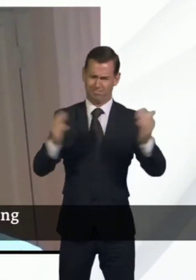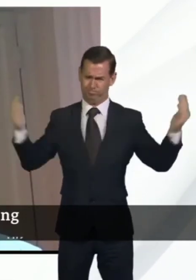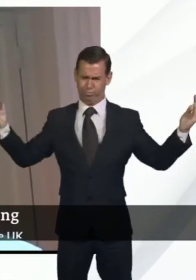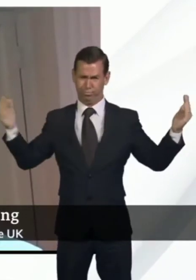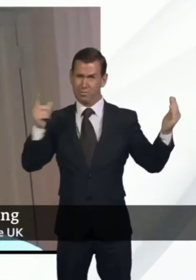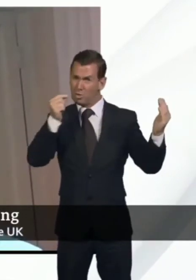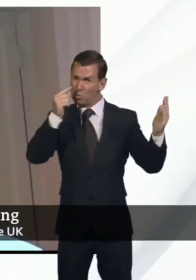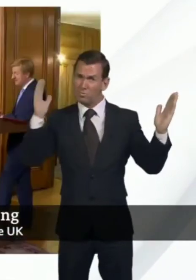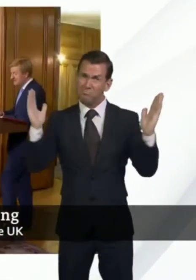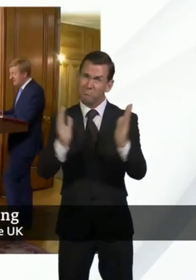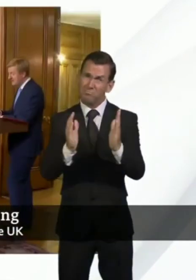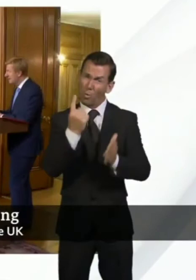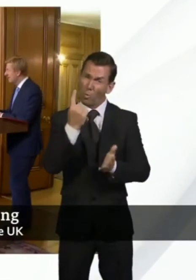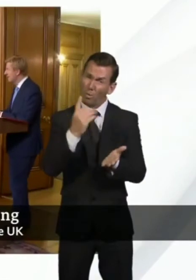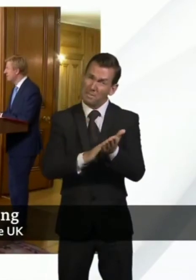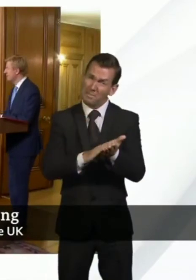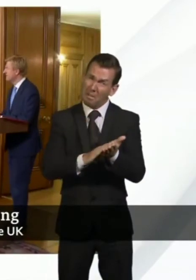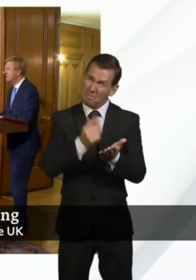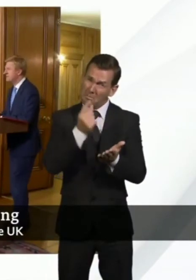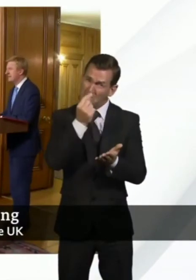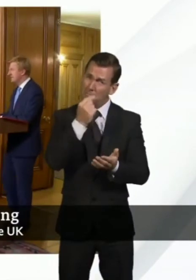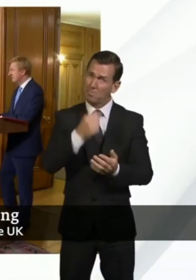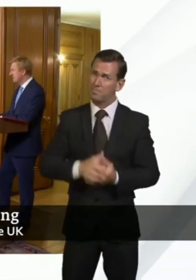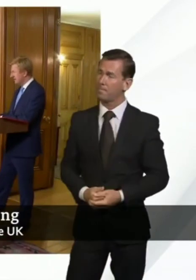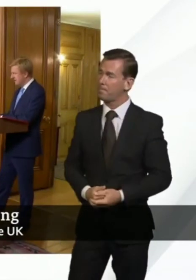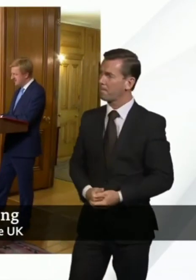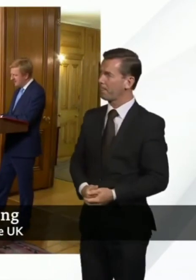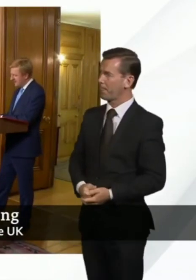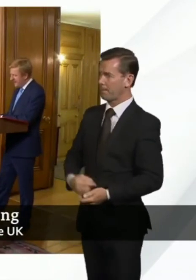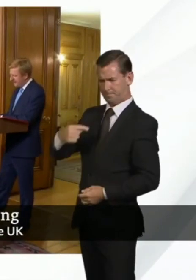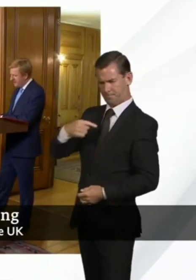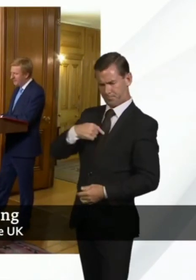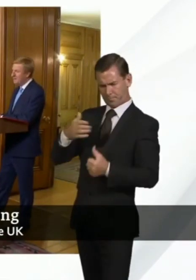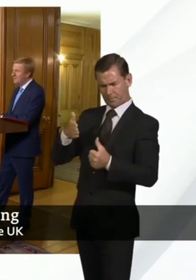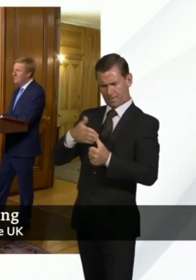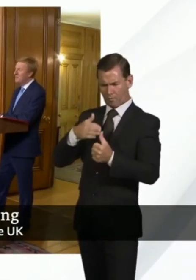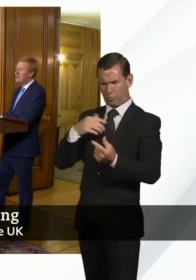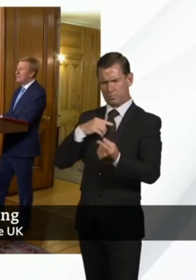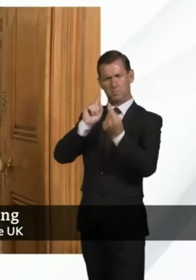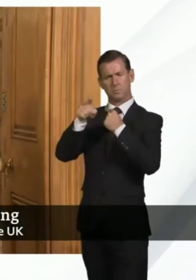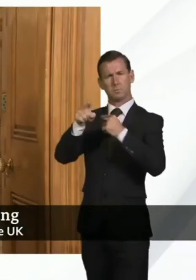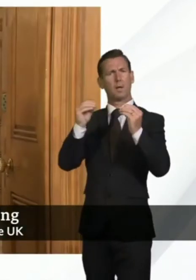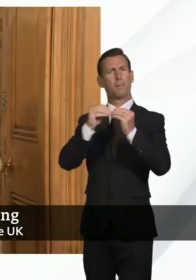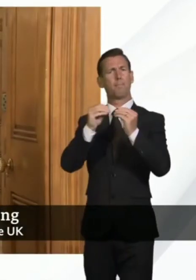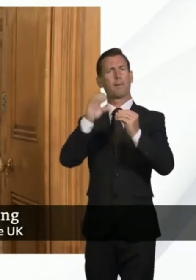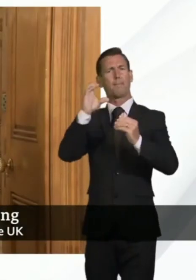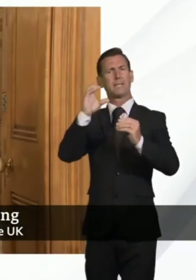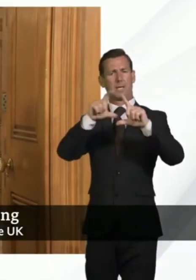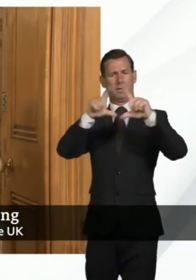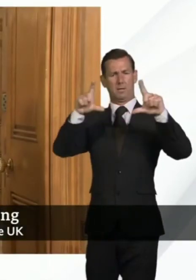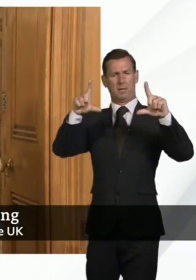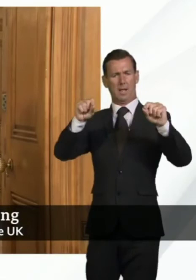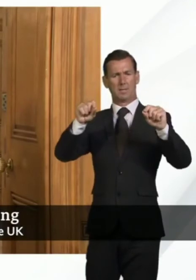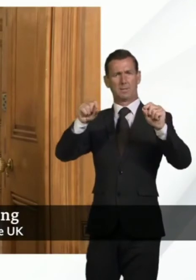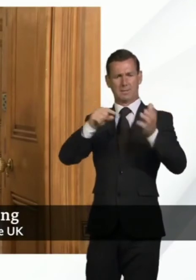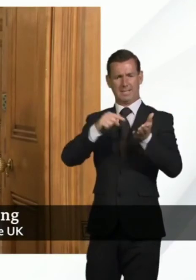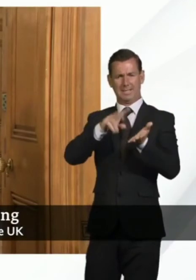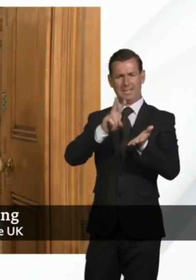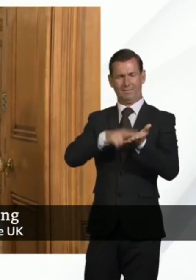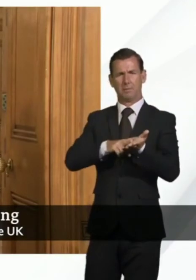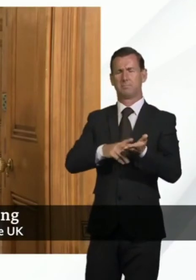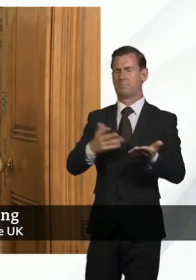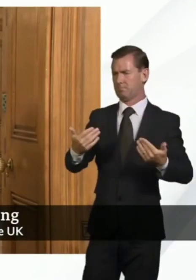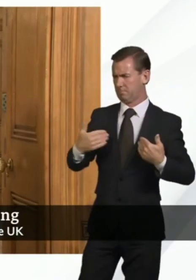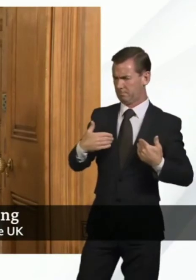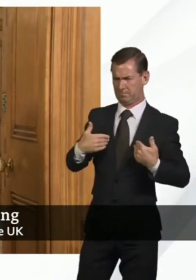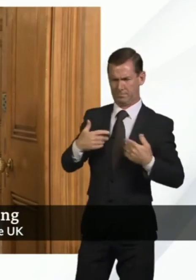it again? Shall I deal with the BBC and TV licence first? We were clear and we've been clear all along that we didn't